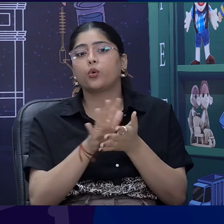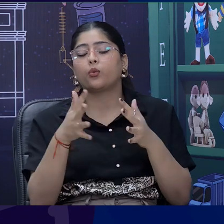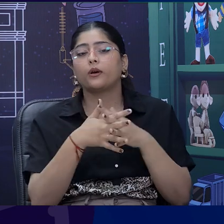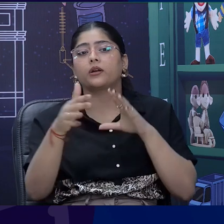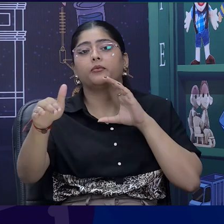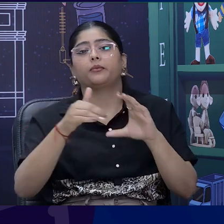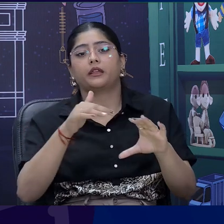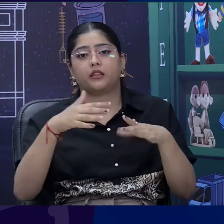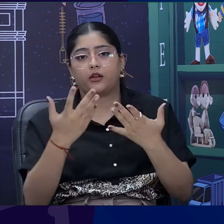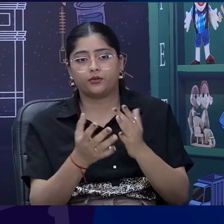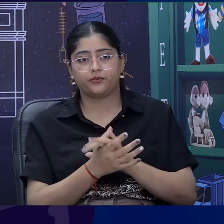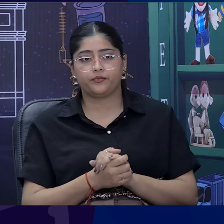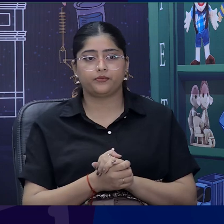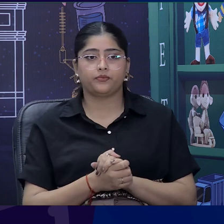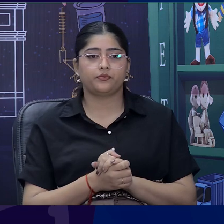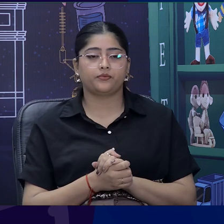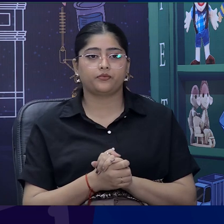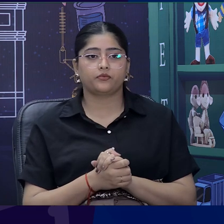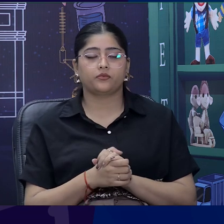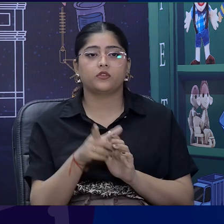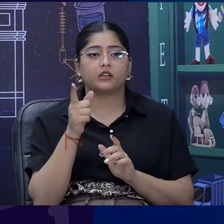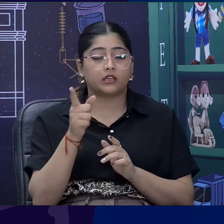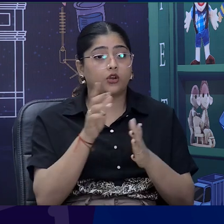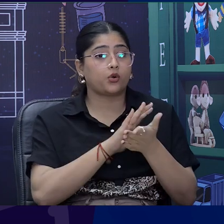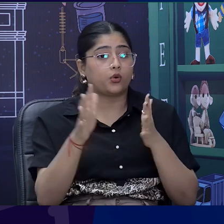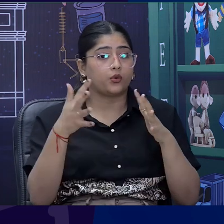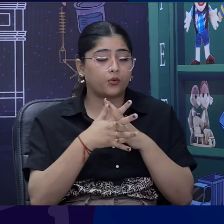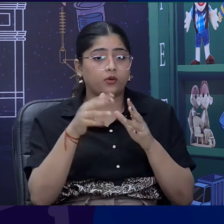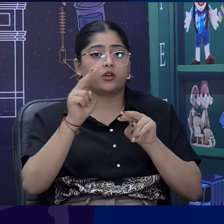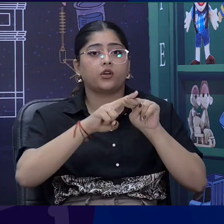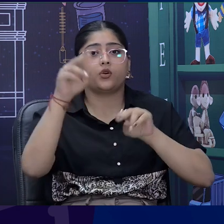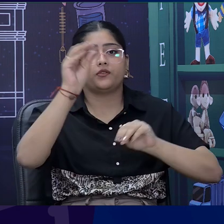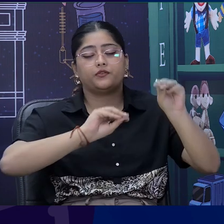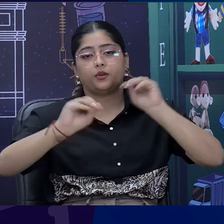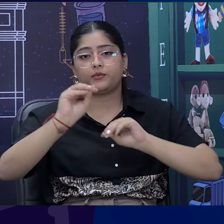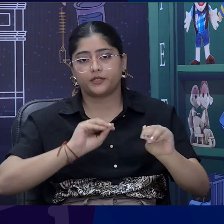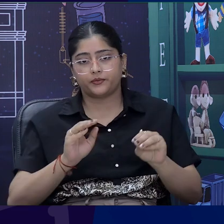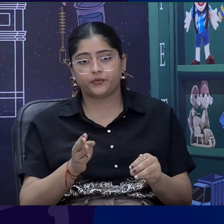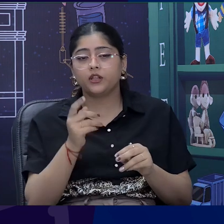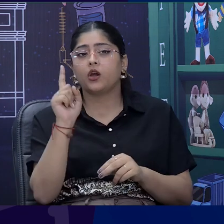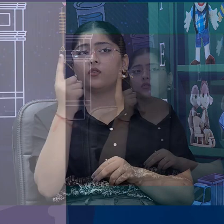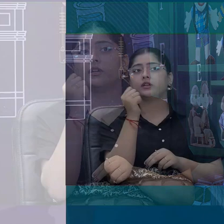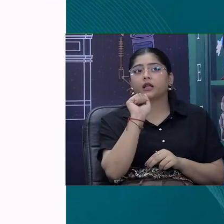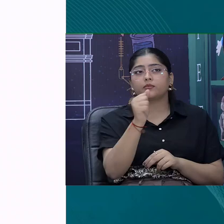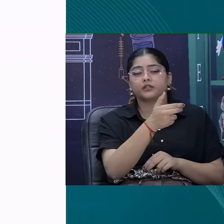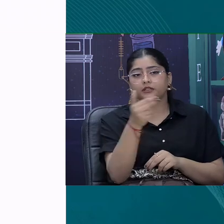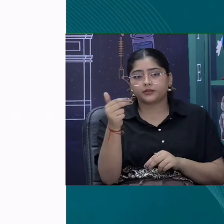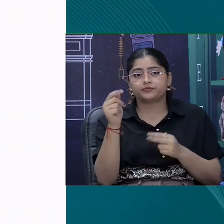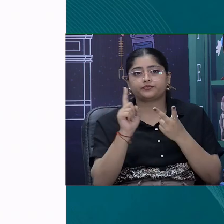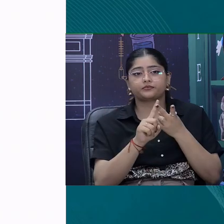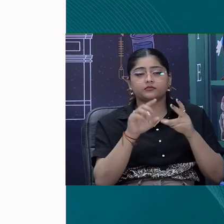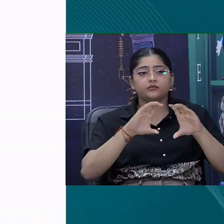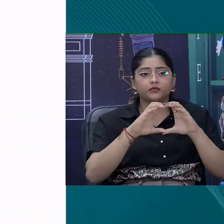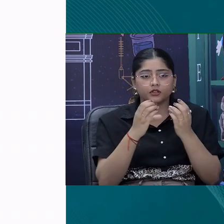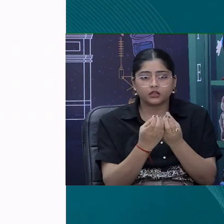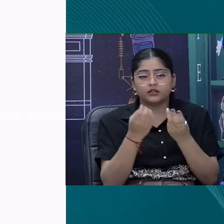format for dear learners and viewers. This is our format and first you have to write your name, then your class, then your